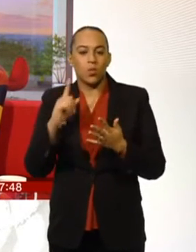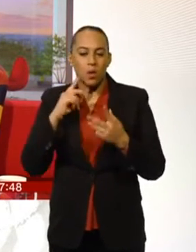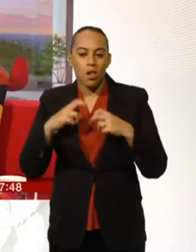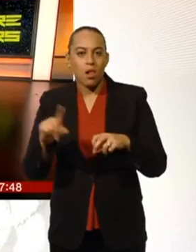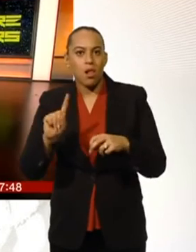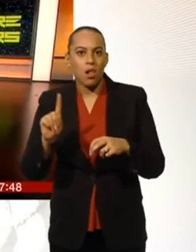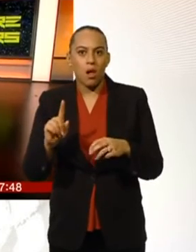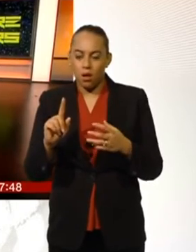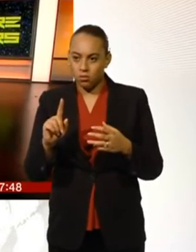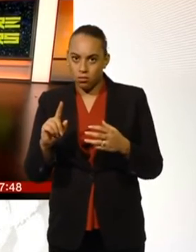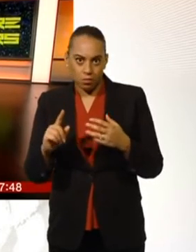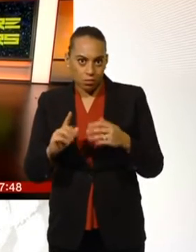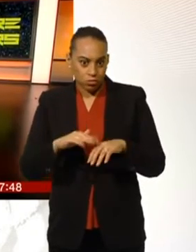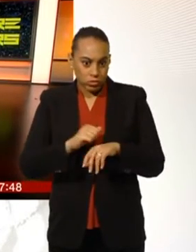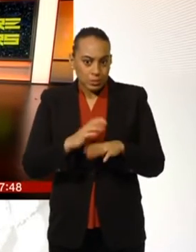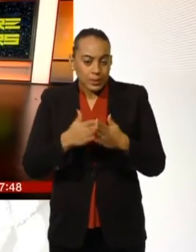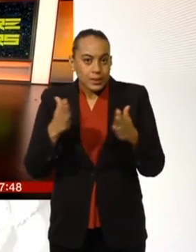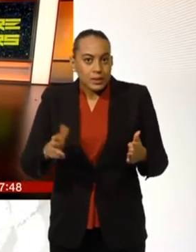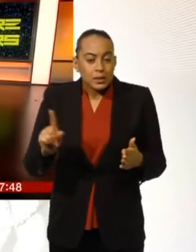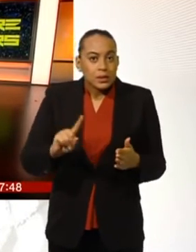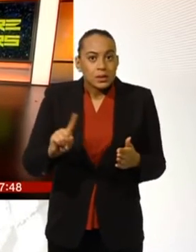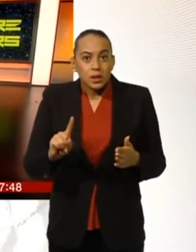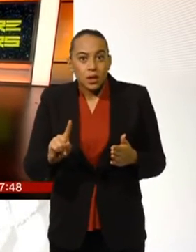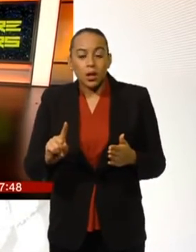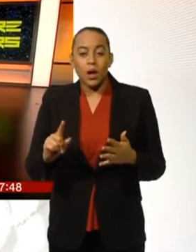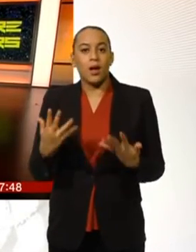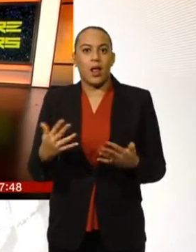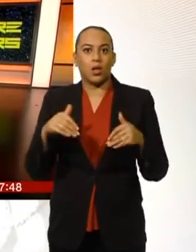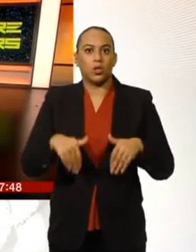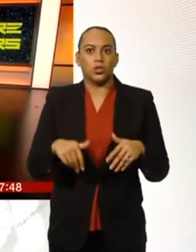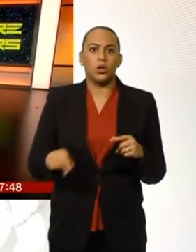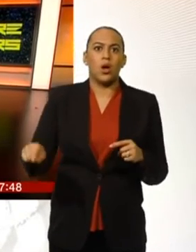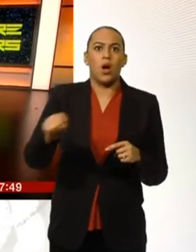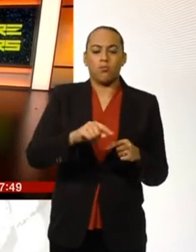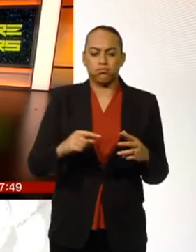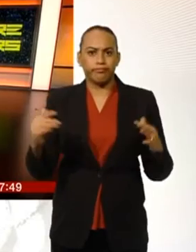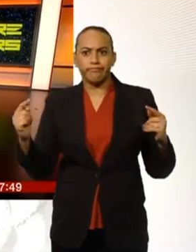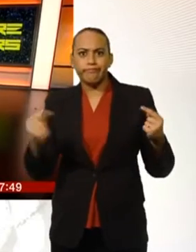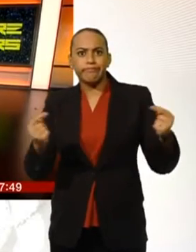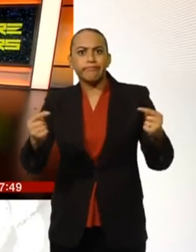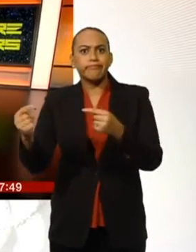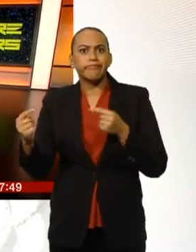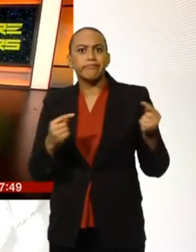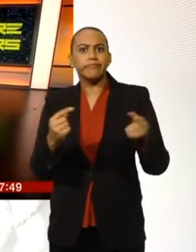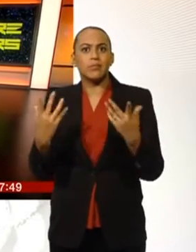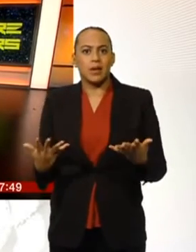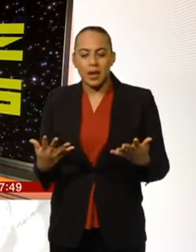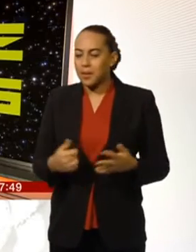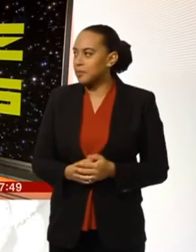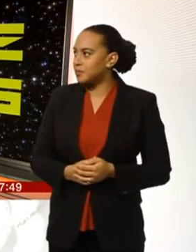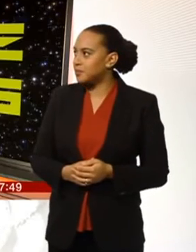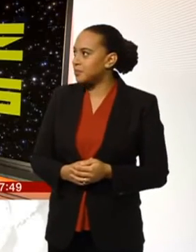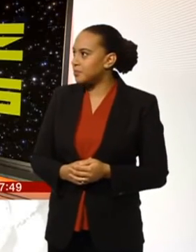wars have affected sales. Yeah, morning to you both. It's been a really busy week for the retail sector and there's a real battle going on